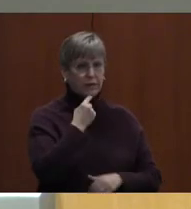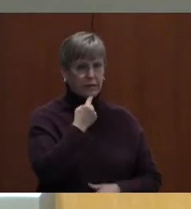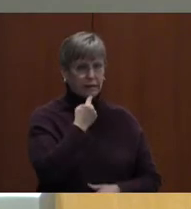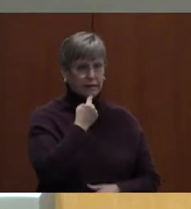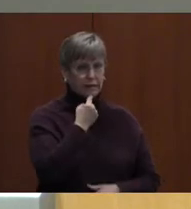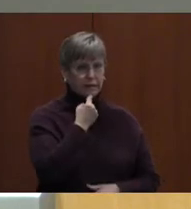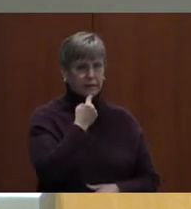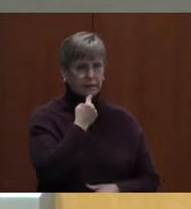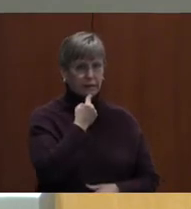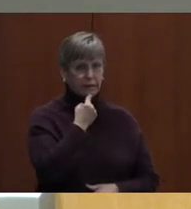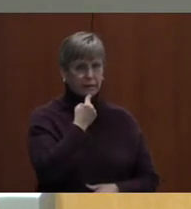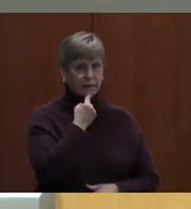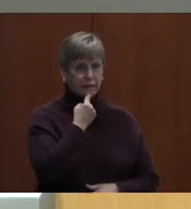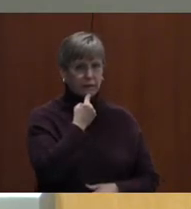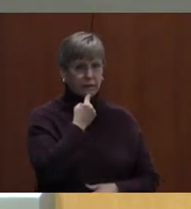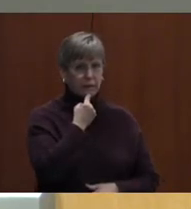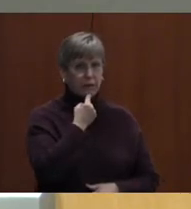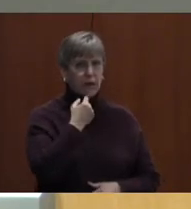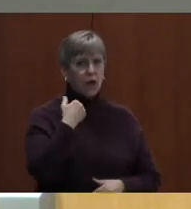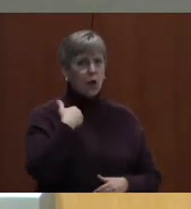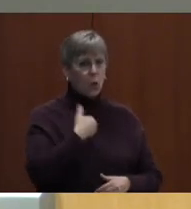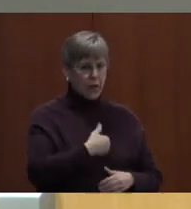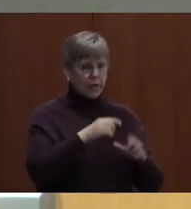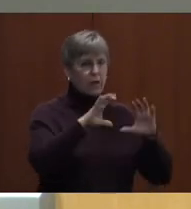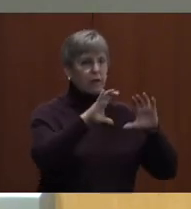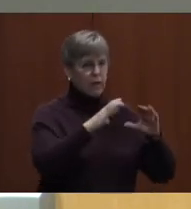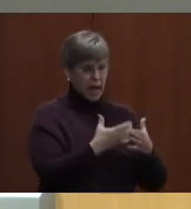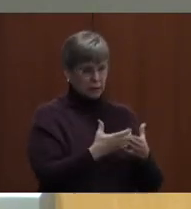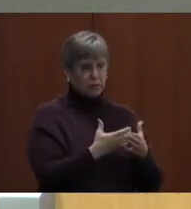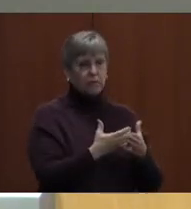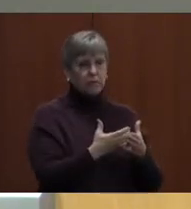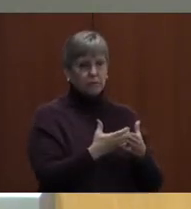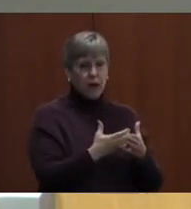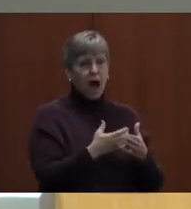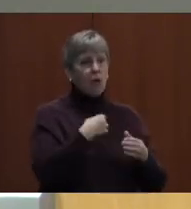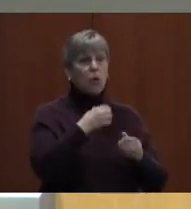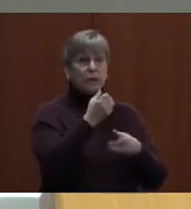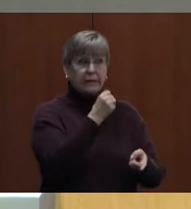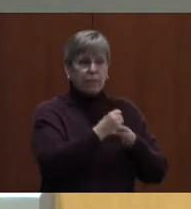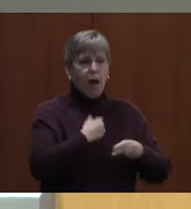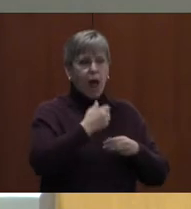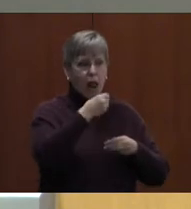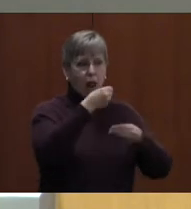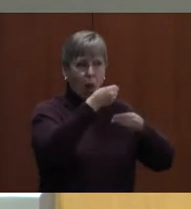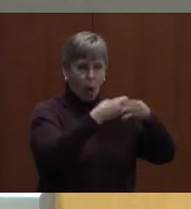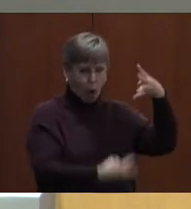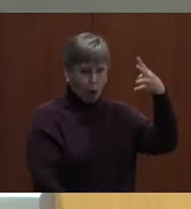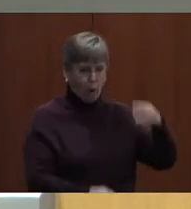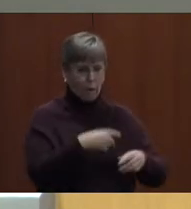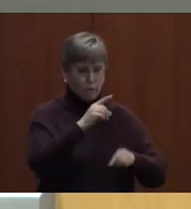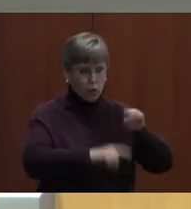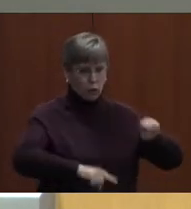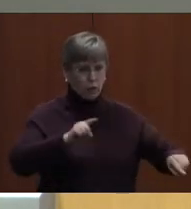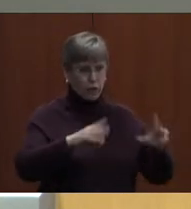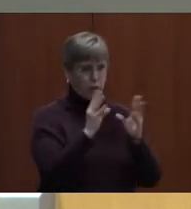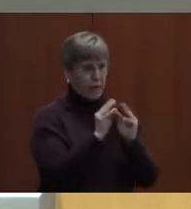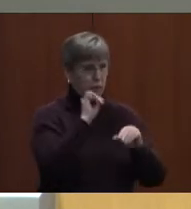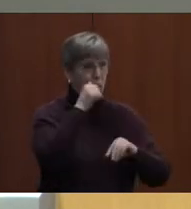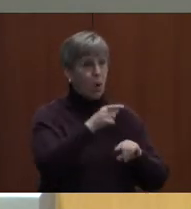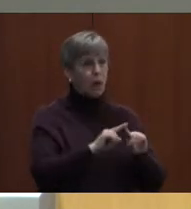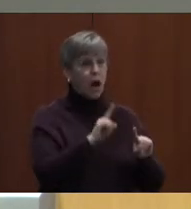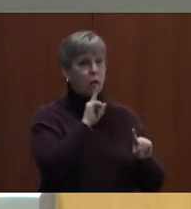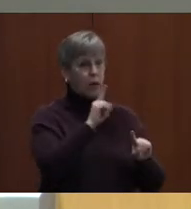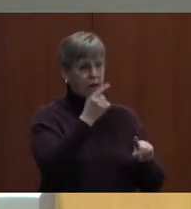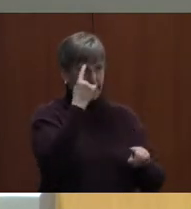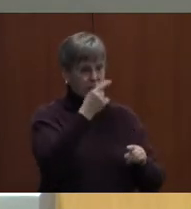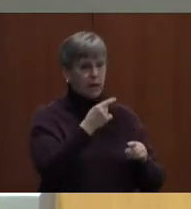class rank off of transcripts. I'll save my longer version for the policy committee meeting tomorrow, but I really believe it's an